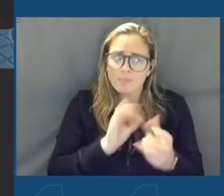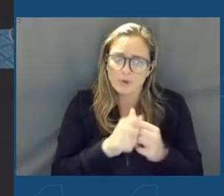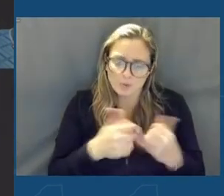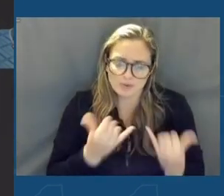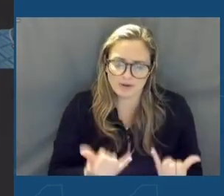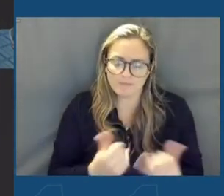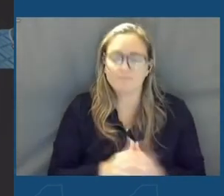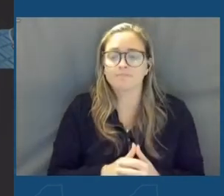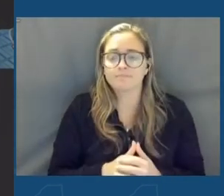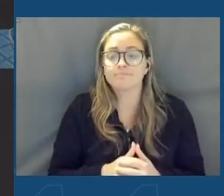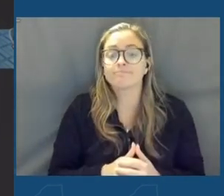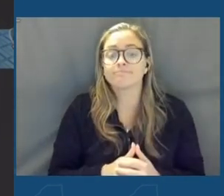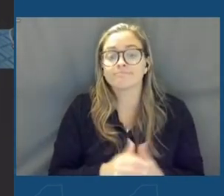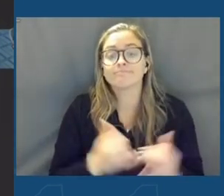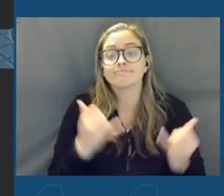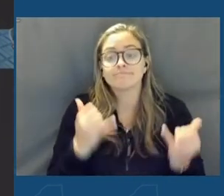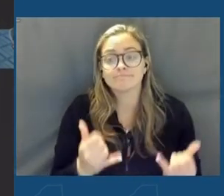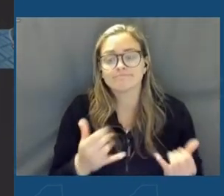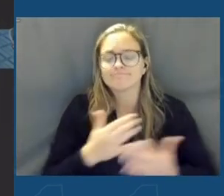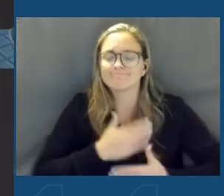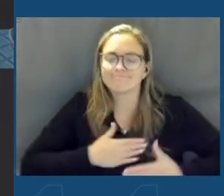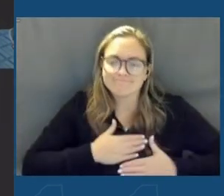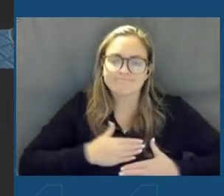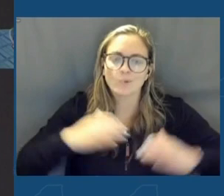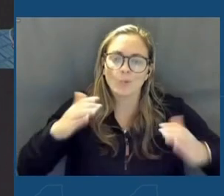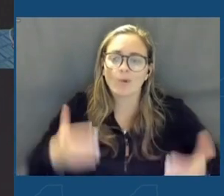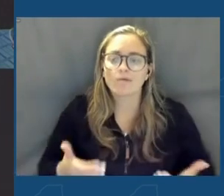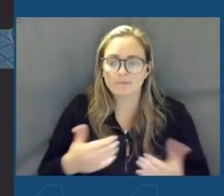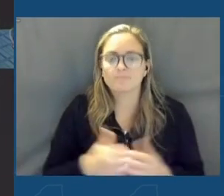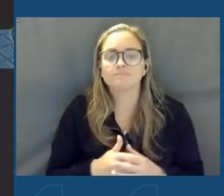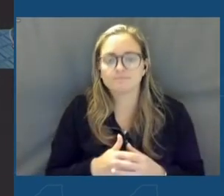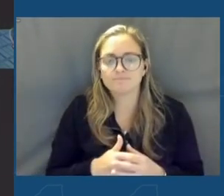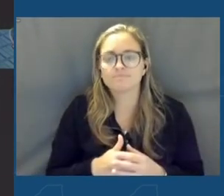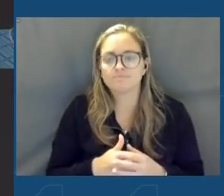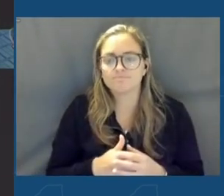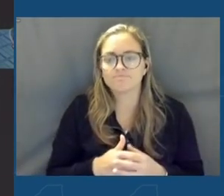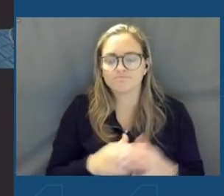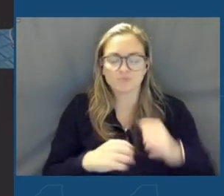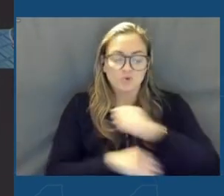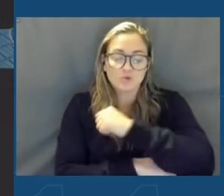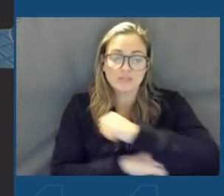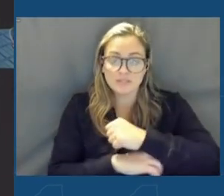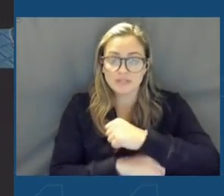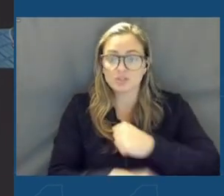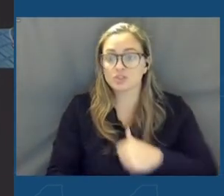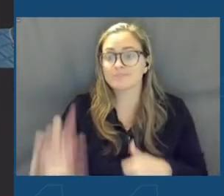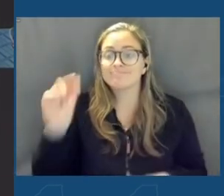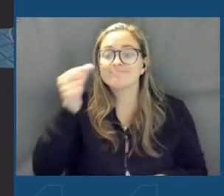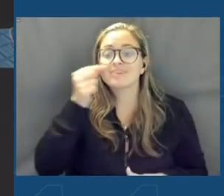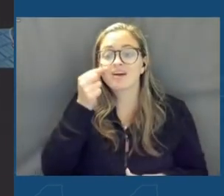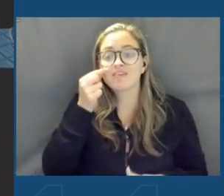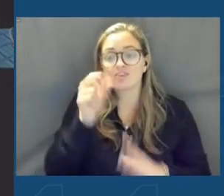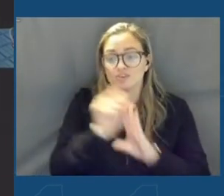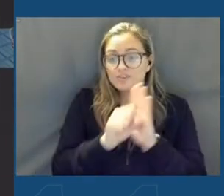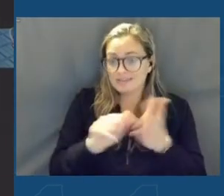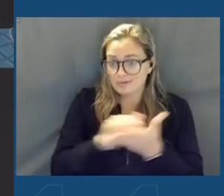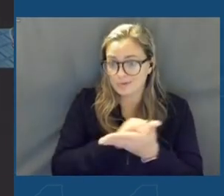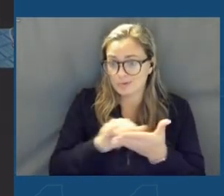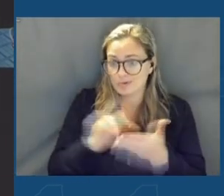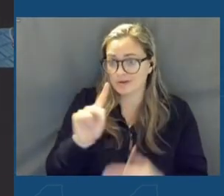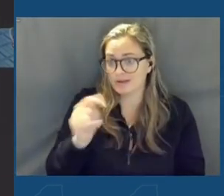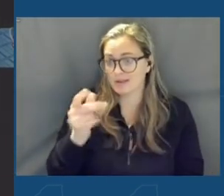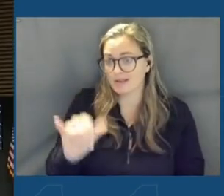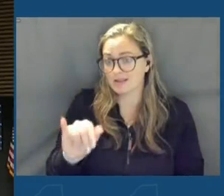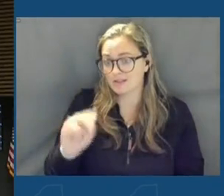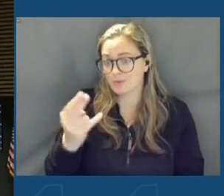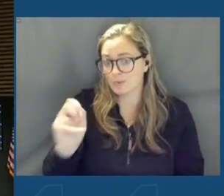At this time, I am pleased to welcome you to the stage, the governor of the state of New York, Kathy Hochul.